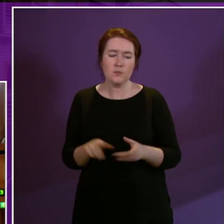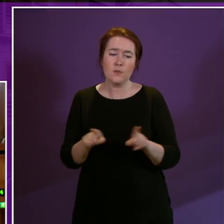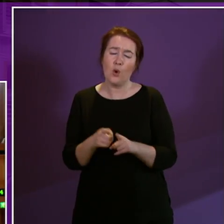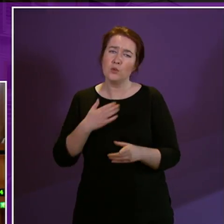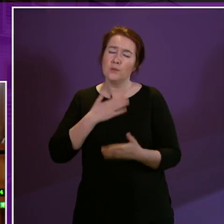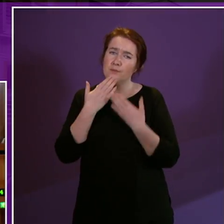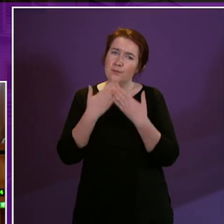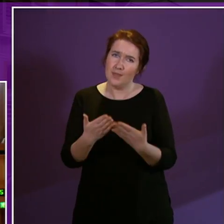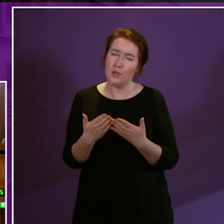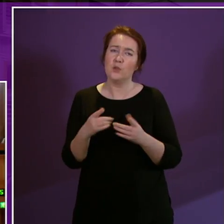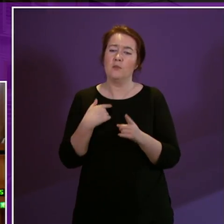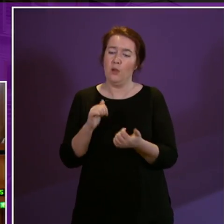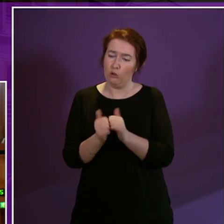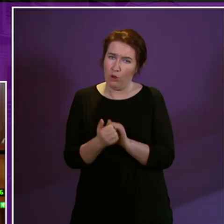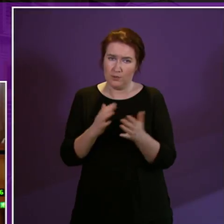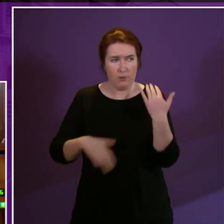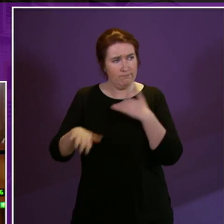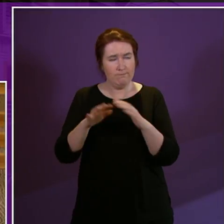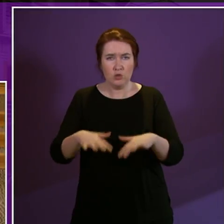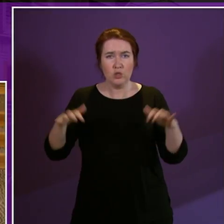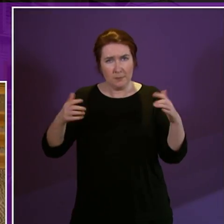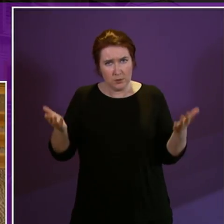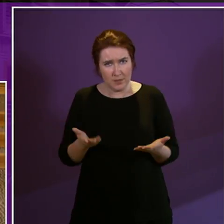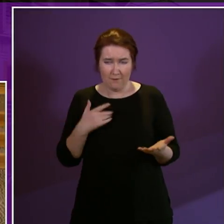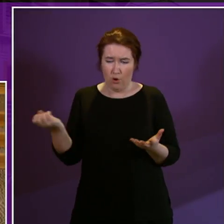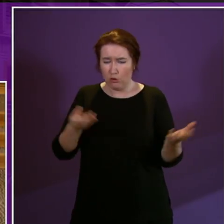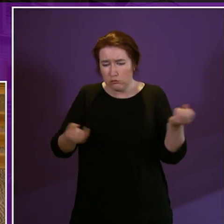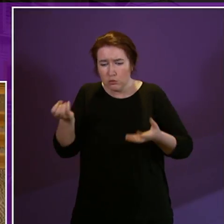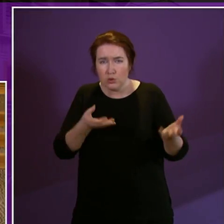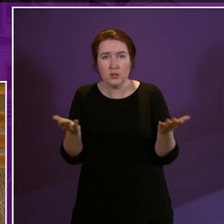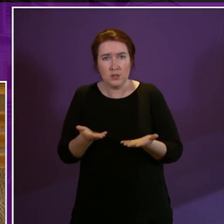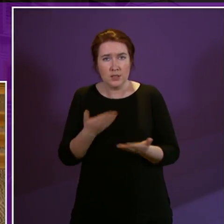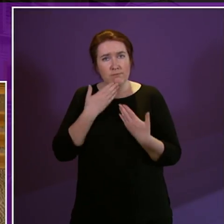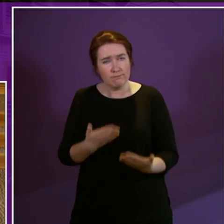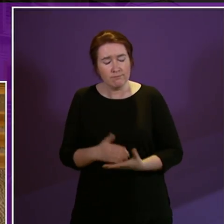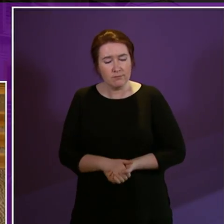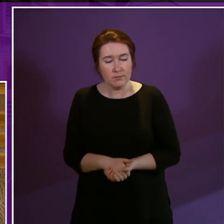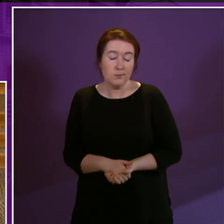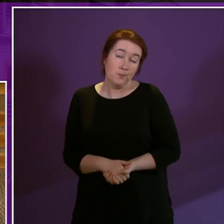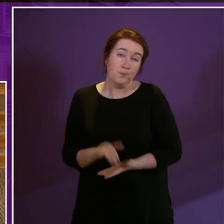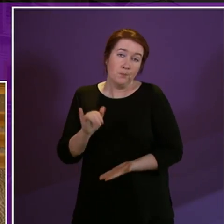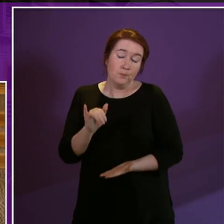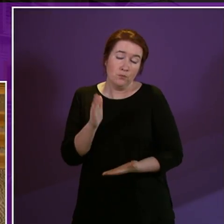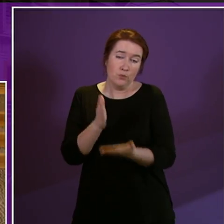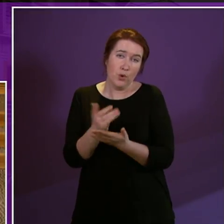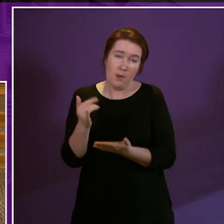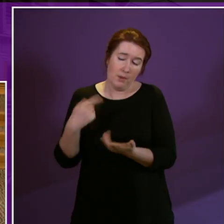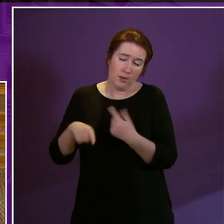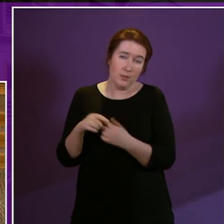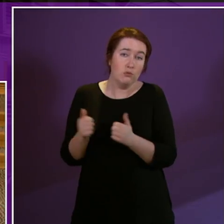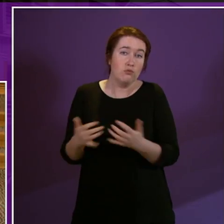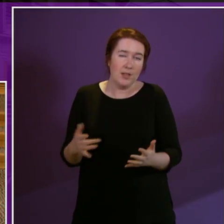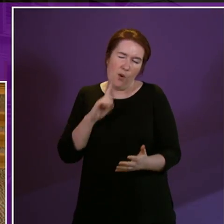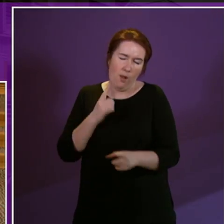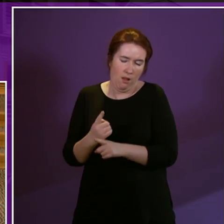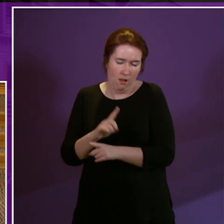colleagues Presiding Officer from across the chamber for their contributions and while it is true that we may disagree and I will come on to that